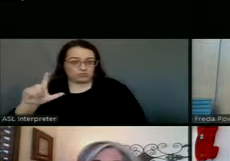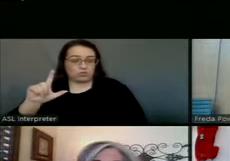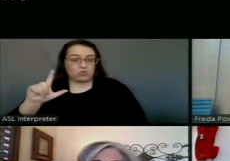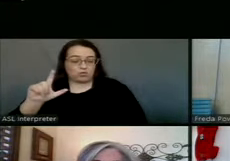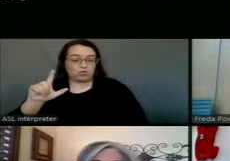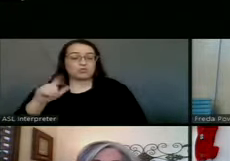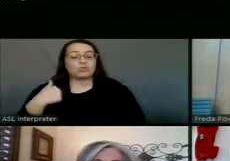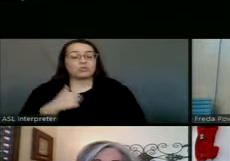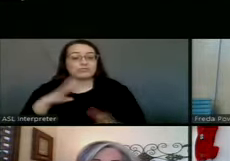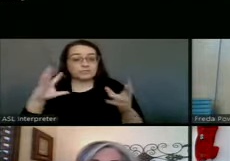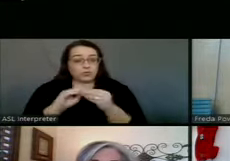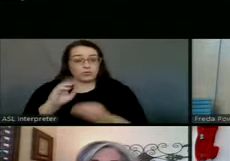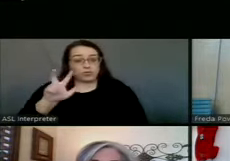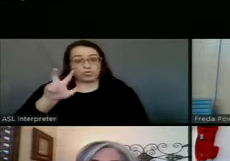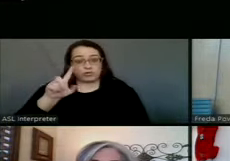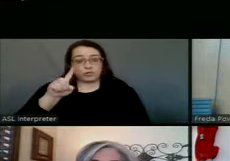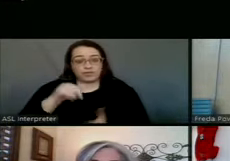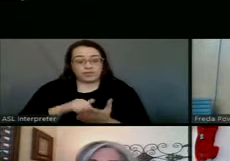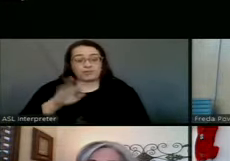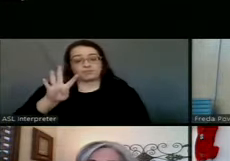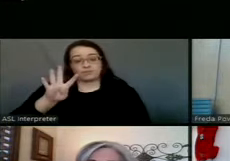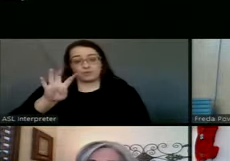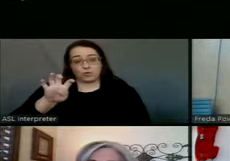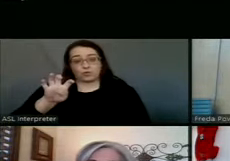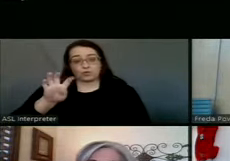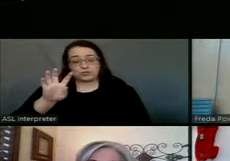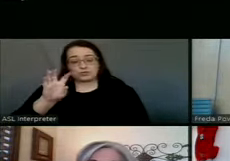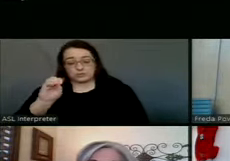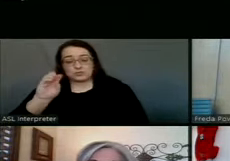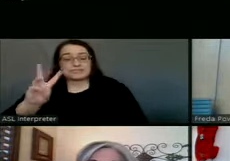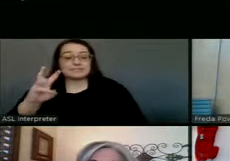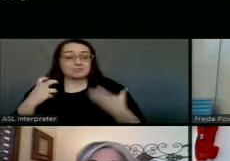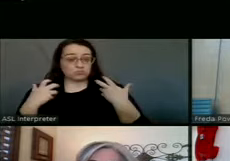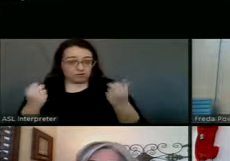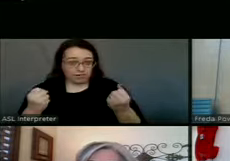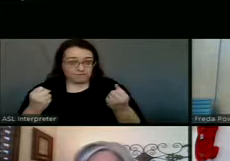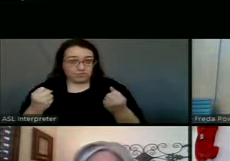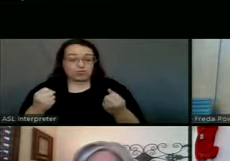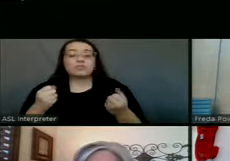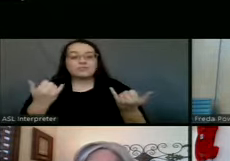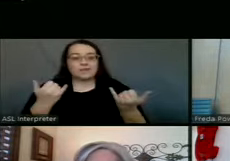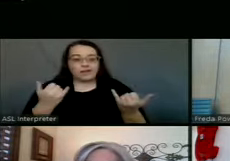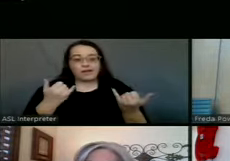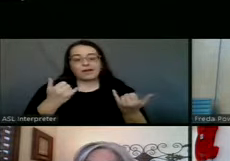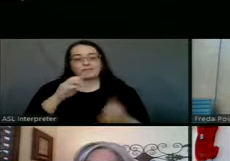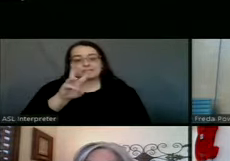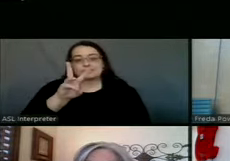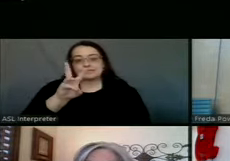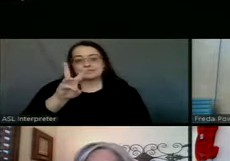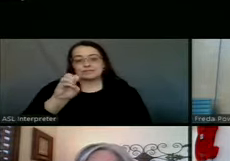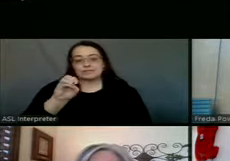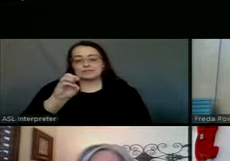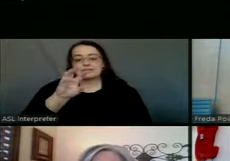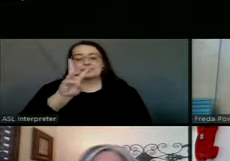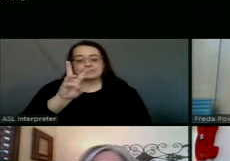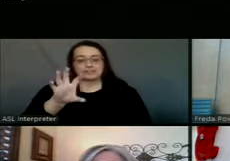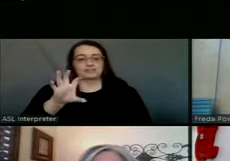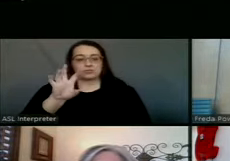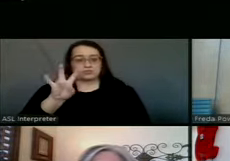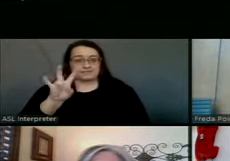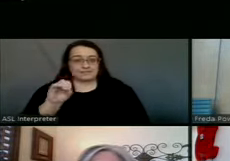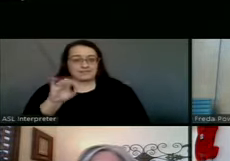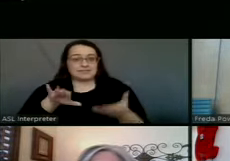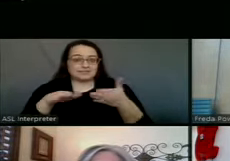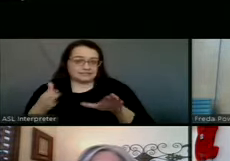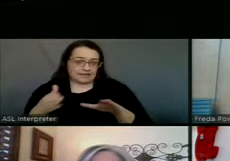We have a total of 31,406 recoveries, and we are up to 670 deaths reported in our